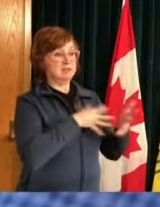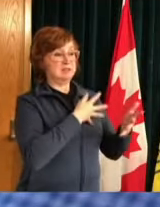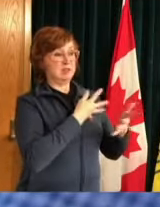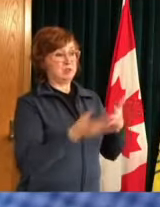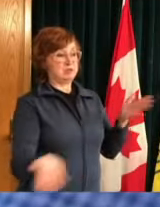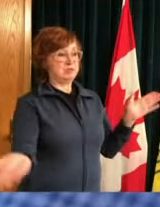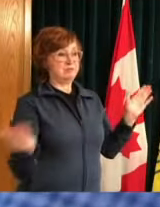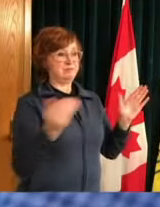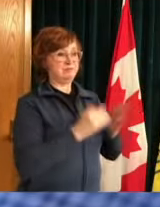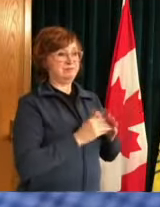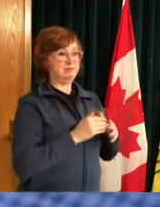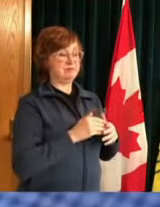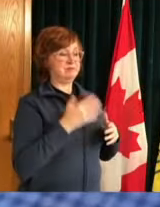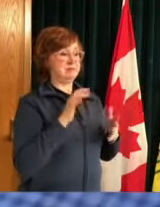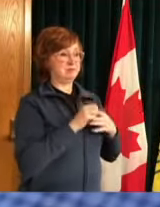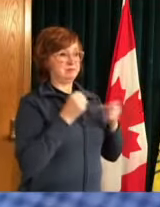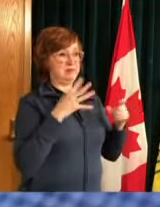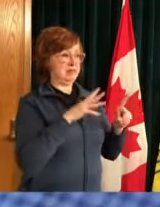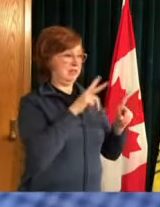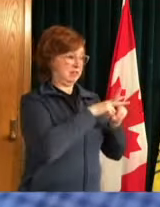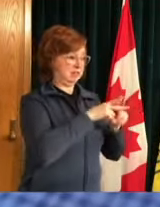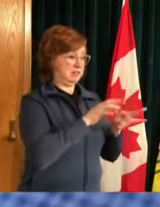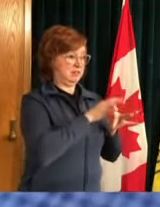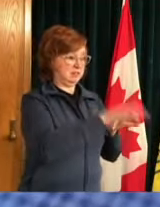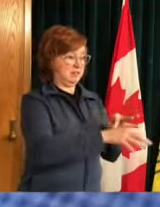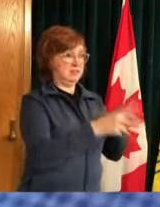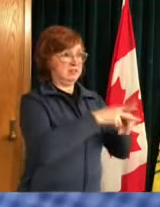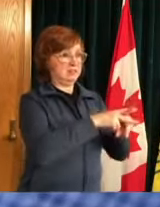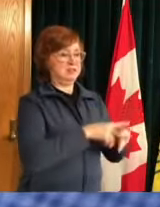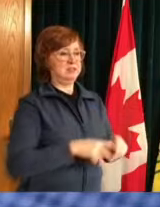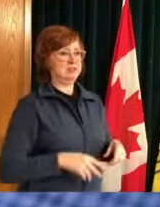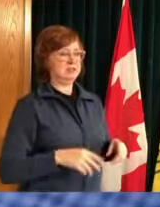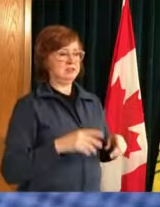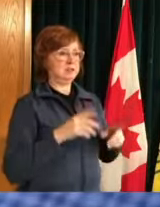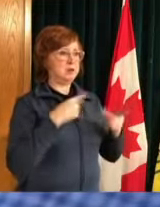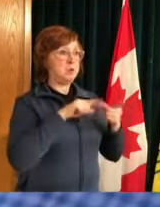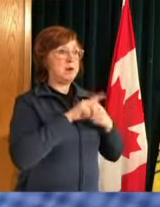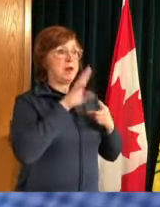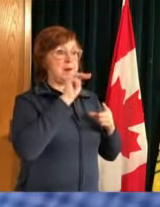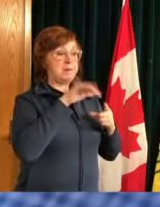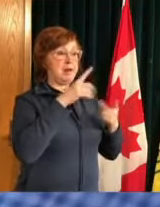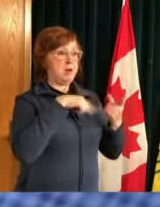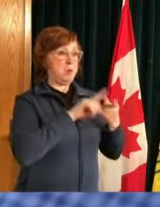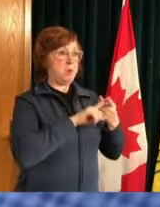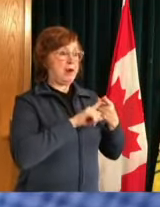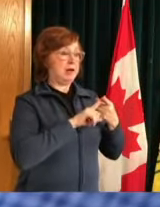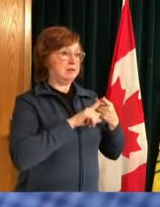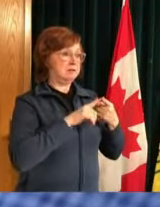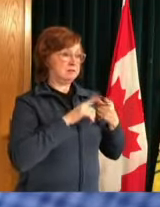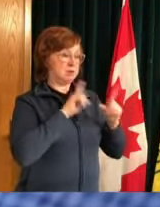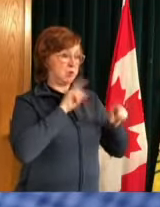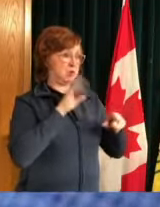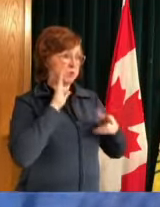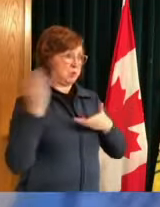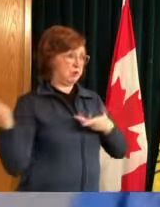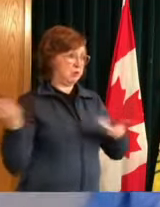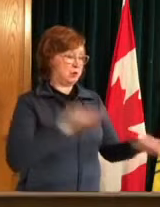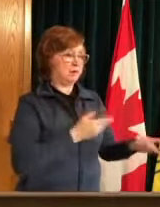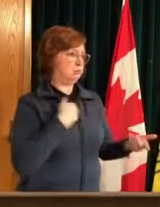for me but we're hoping uh that not only are we going to see some big numbers of moderna but it'll actually arrive when they tell us it's going to arrive